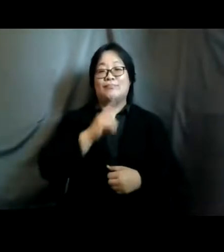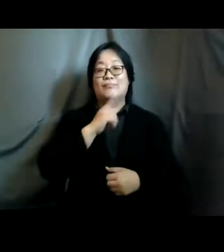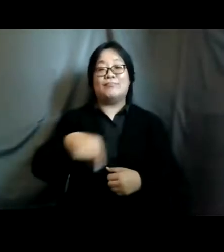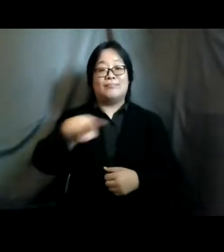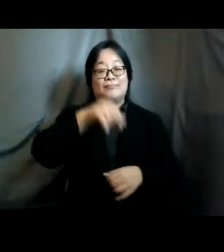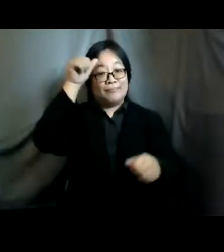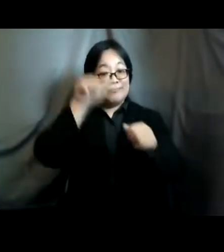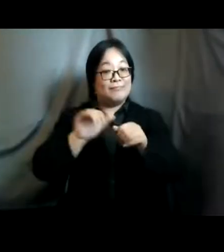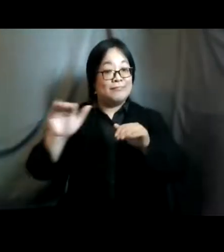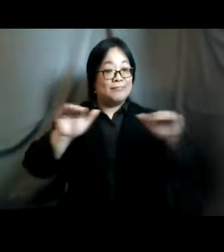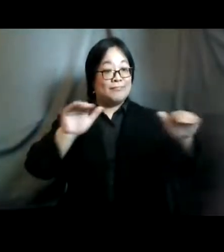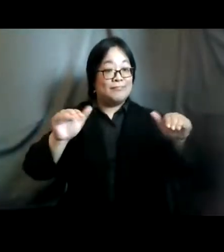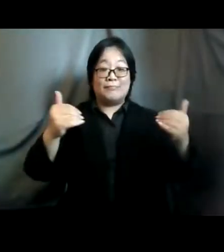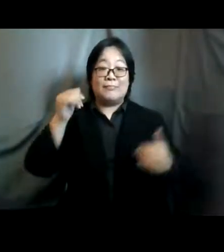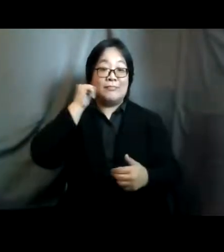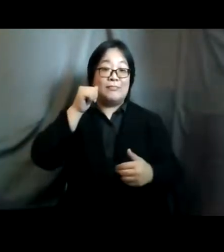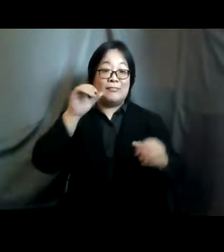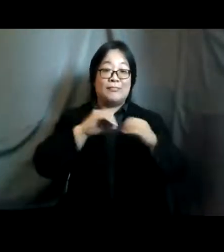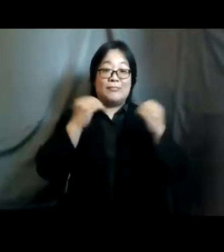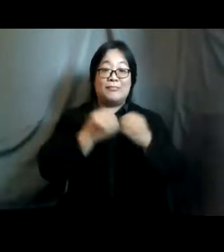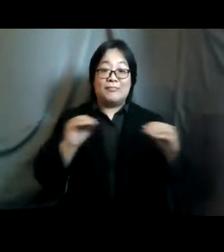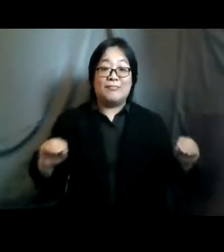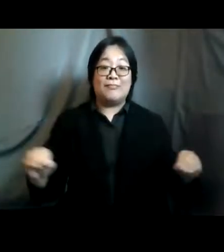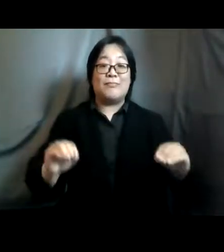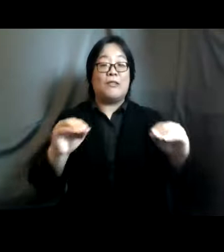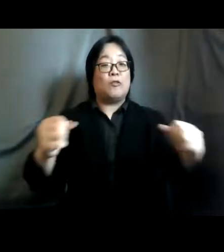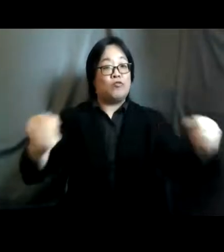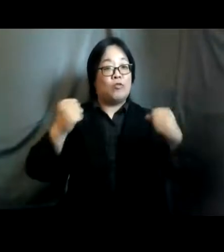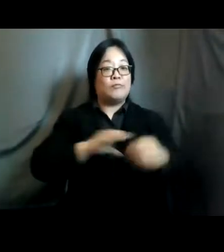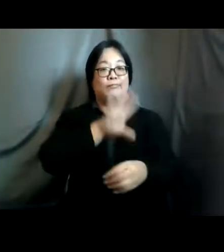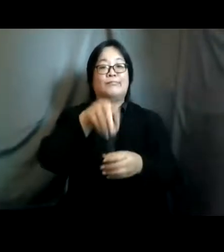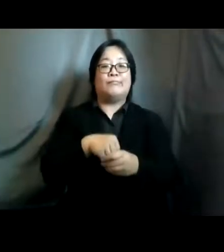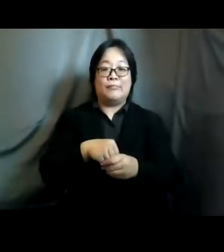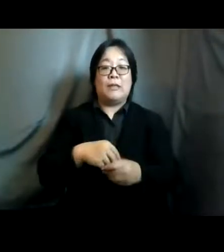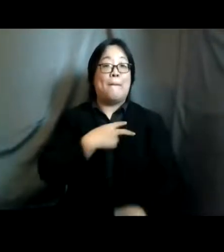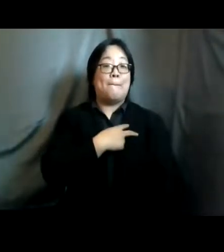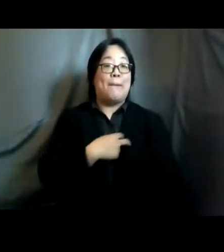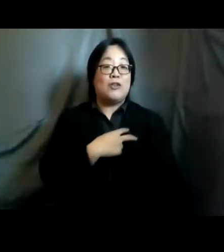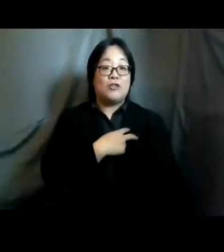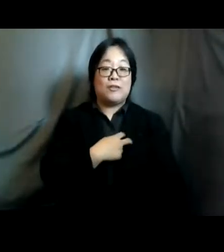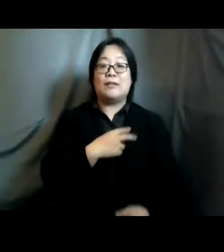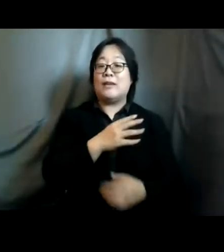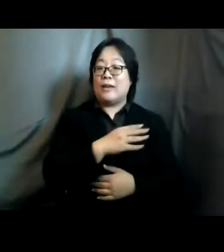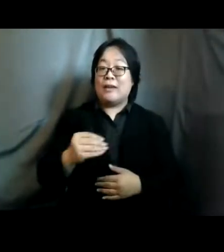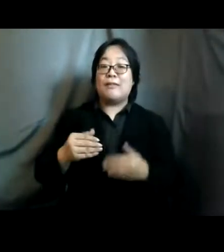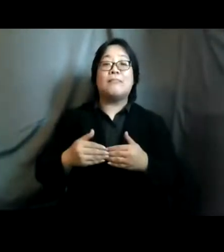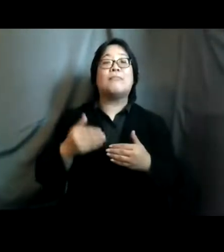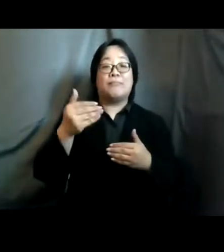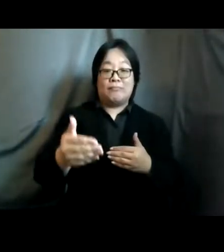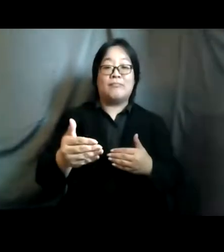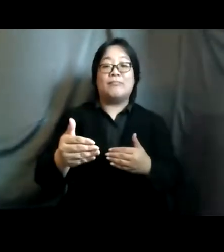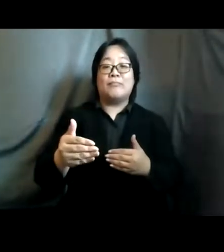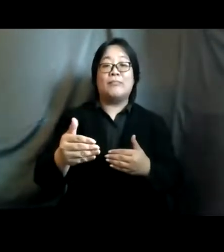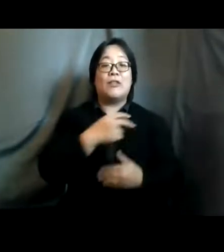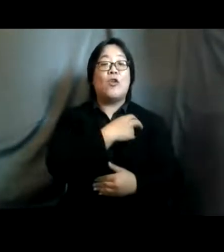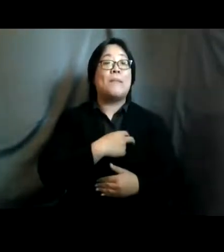all of us that the feminist movement has been strongly involved uh in beijing as well as the subsequent reviews of beijing